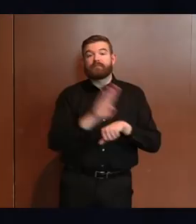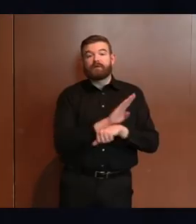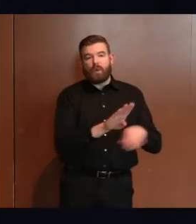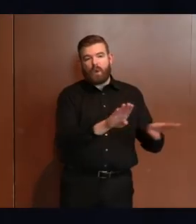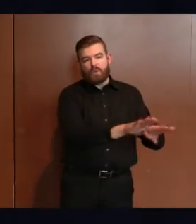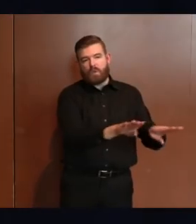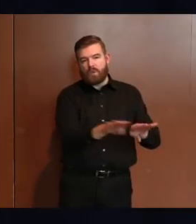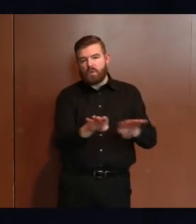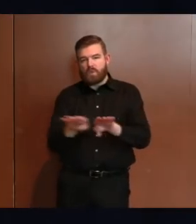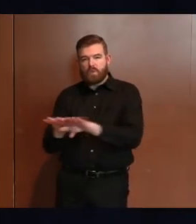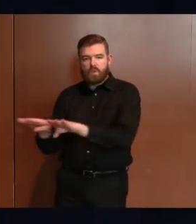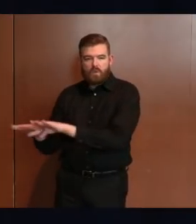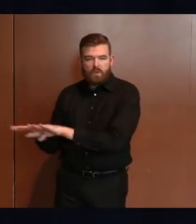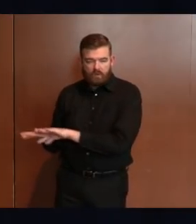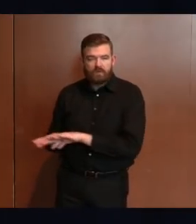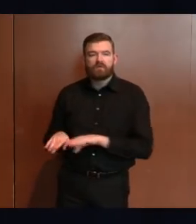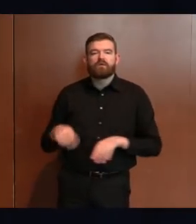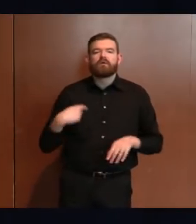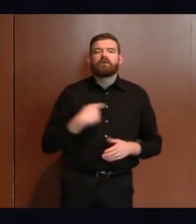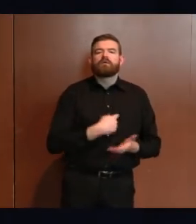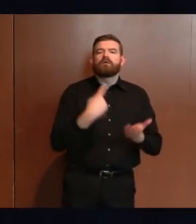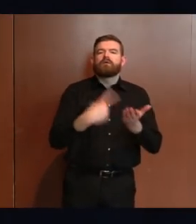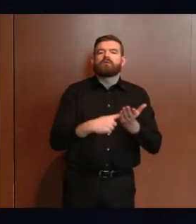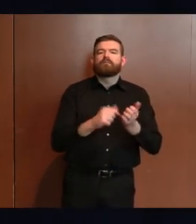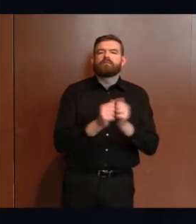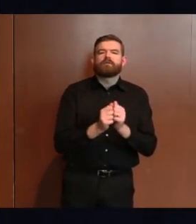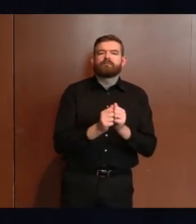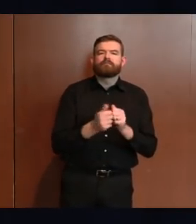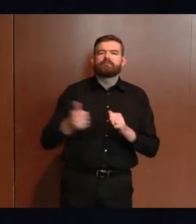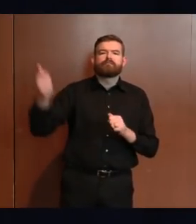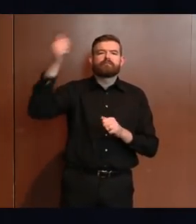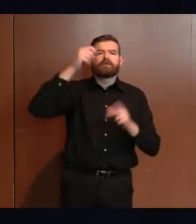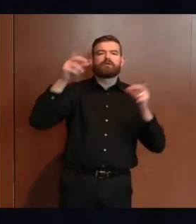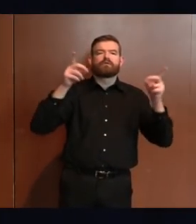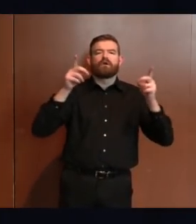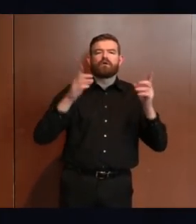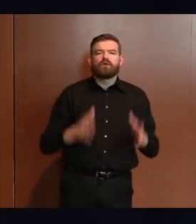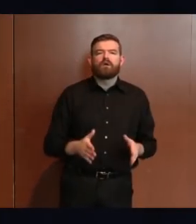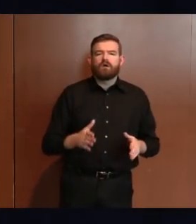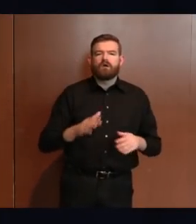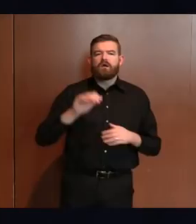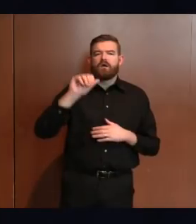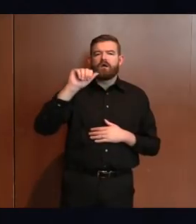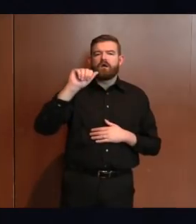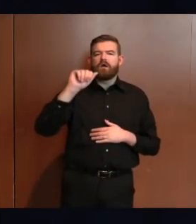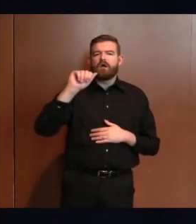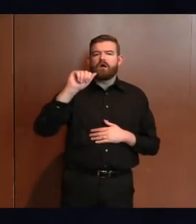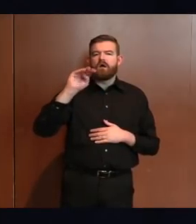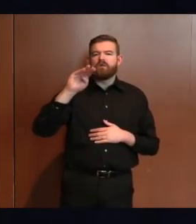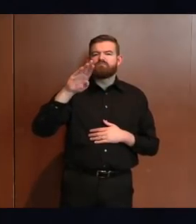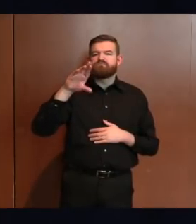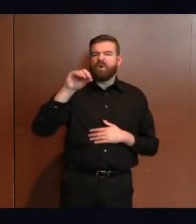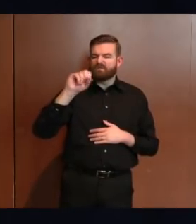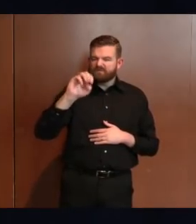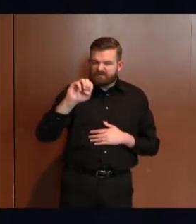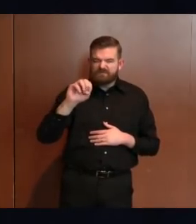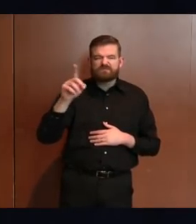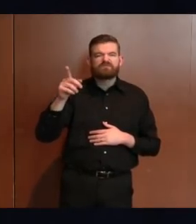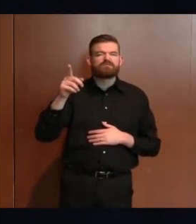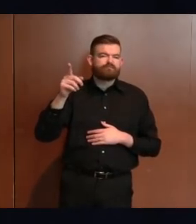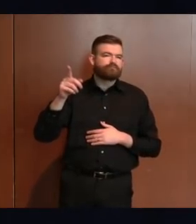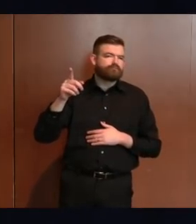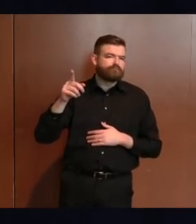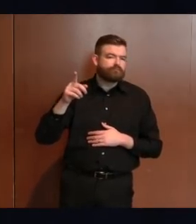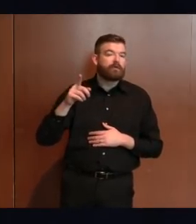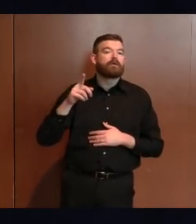Ambrose this morning to thank him for his continued efforts and to offer our condolences on the loss of Officer Tolbert